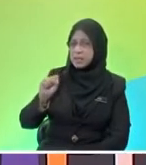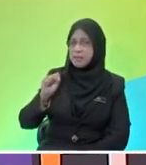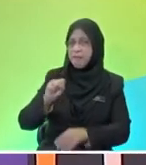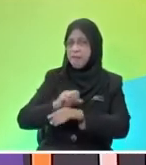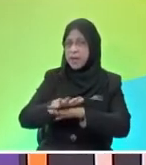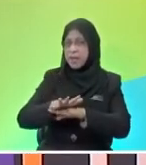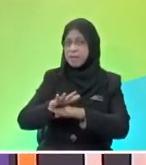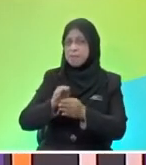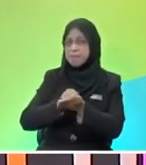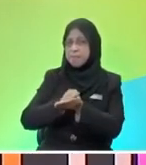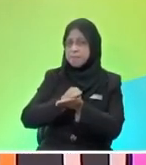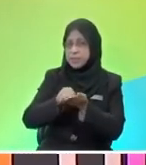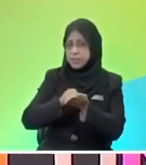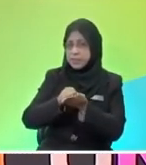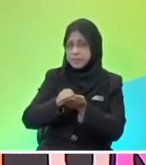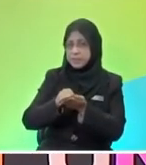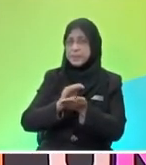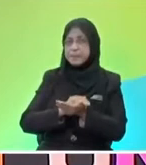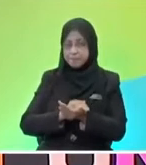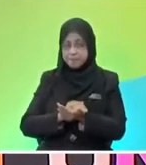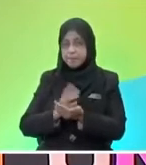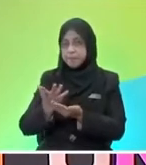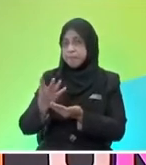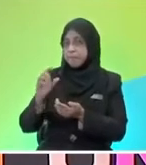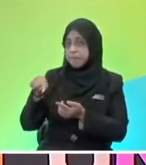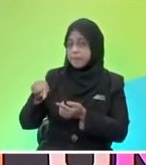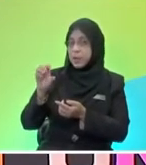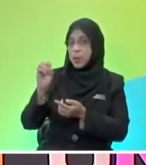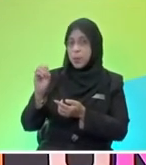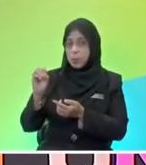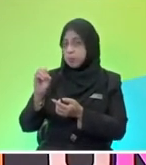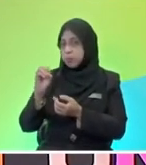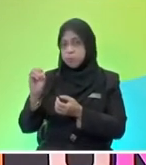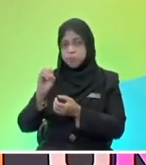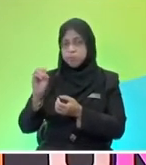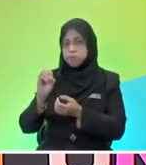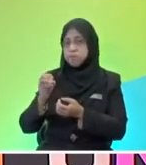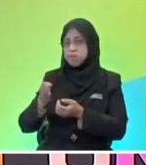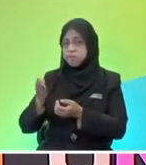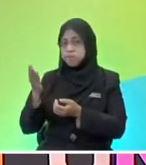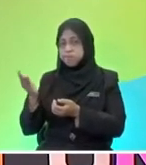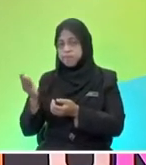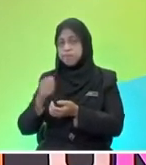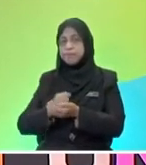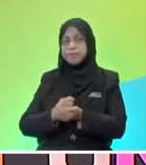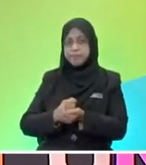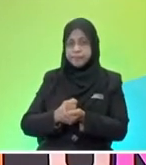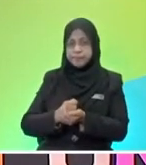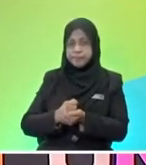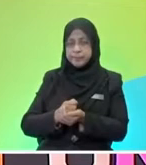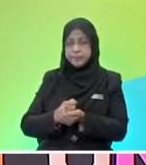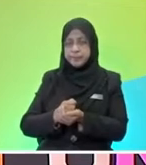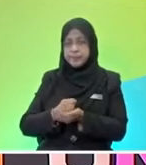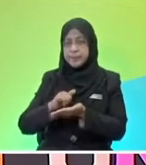So, this is an empty compartment. This is an empty compartment. Okay, this is an empty compartment. I'm to put it here. And then, this